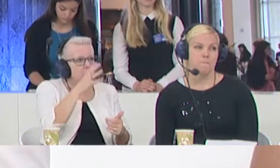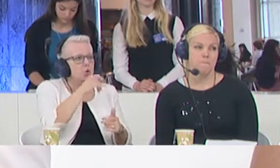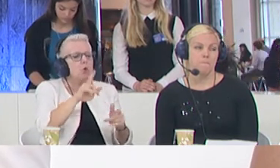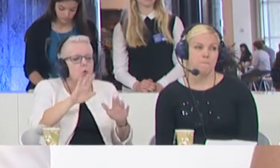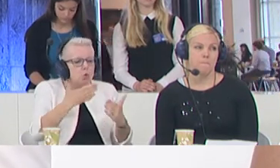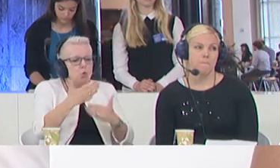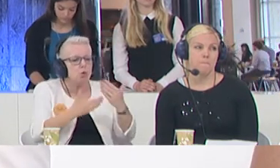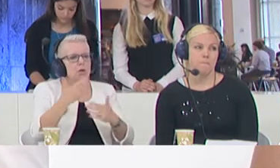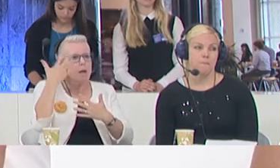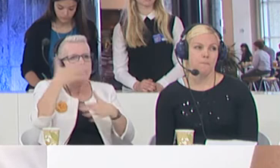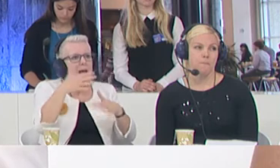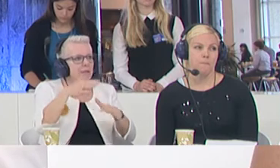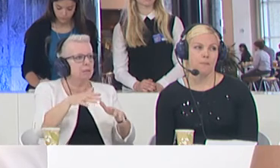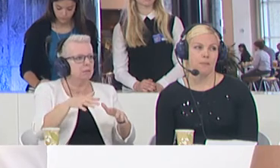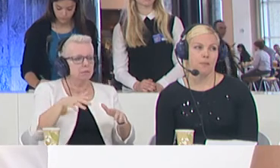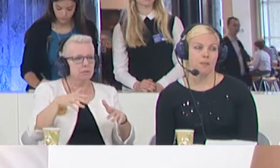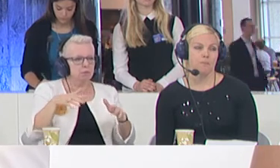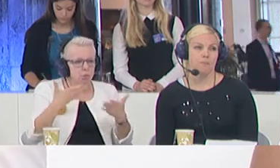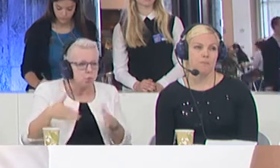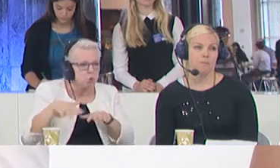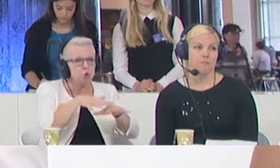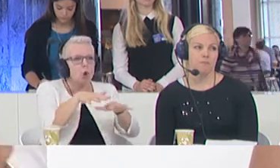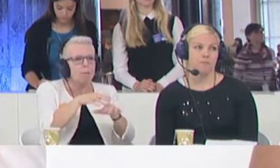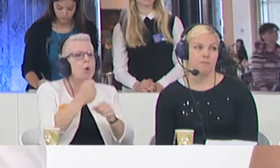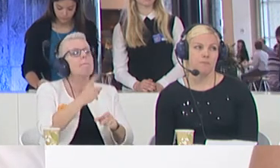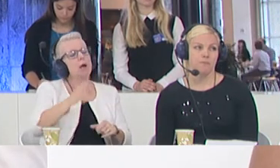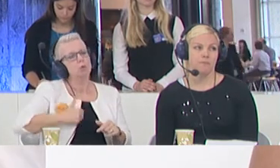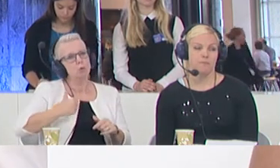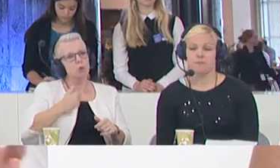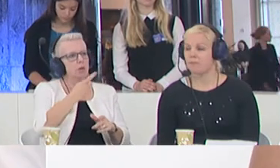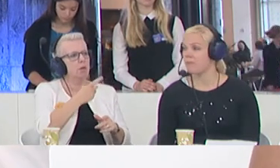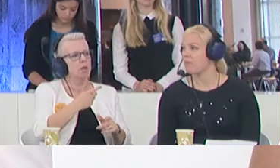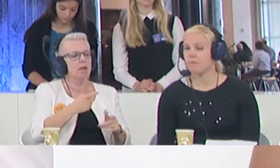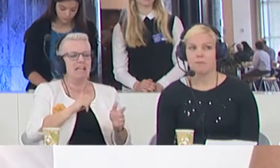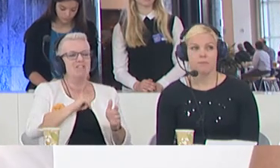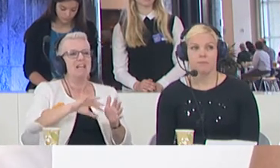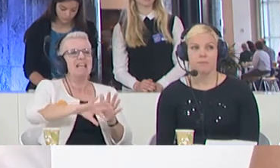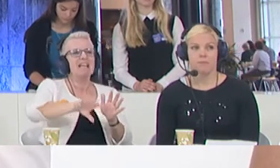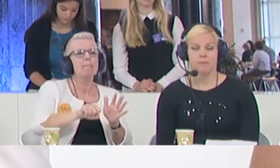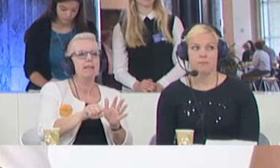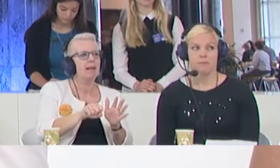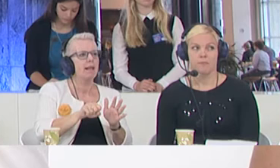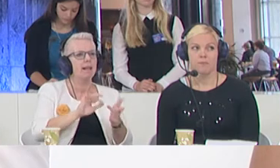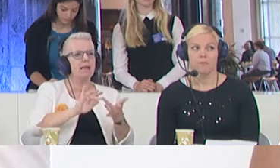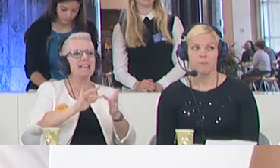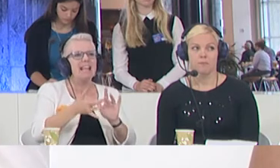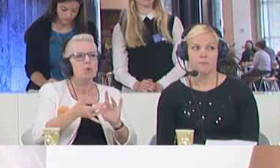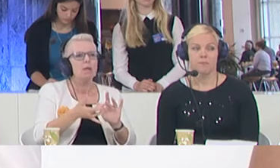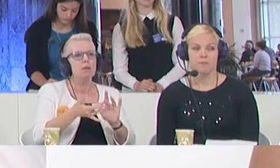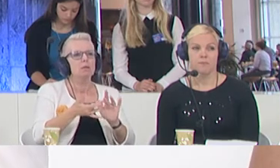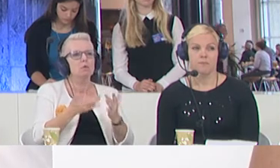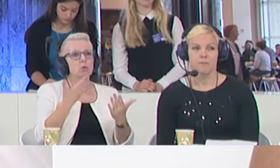way migratory flows work right now. There are, of course, all sorts of criminal networks that